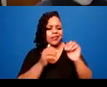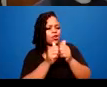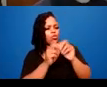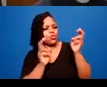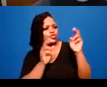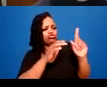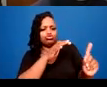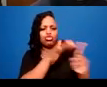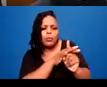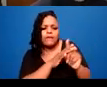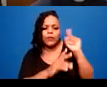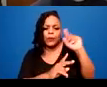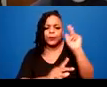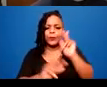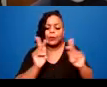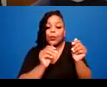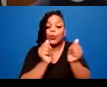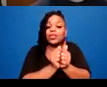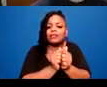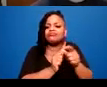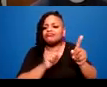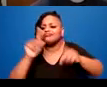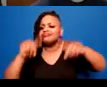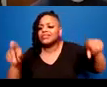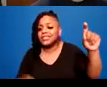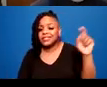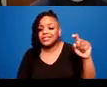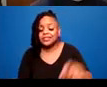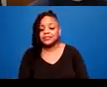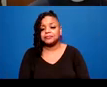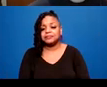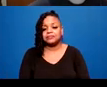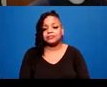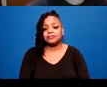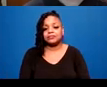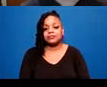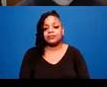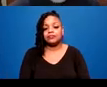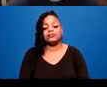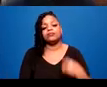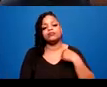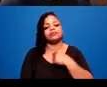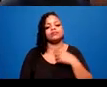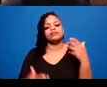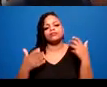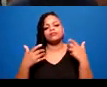We want to not patronise folks. We to explain that a little bit more,